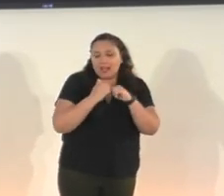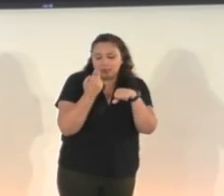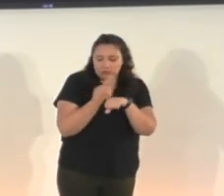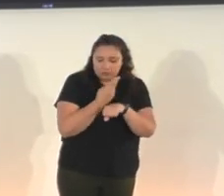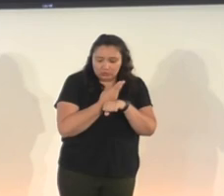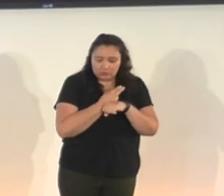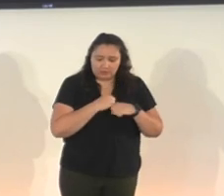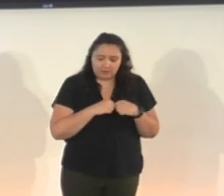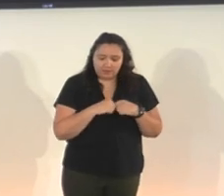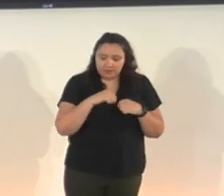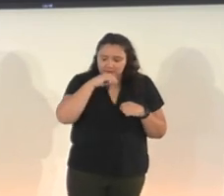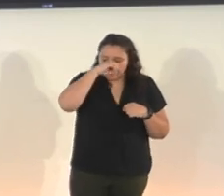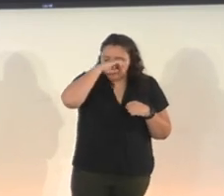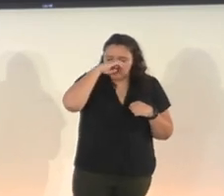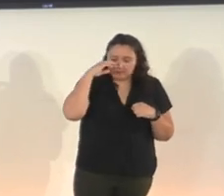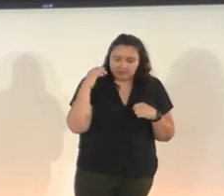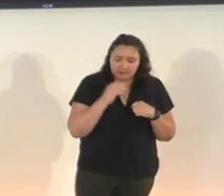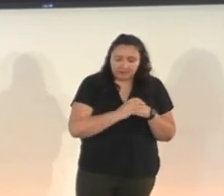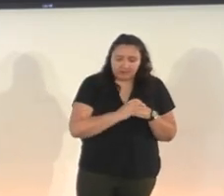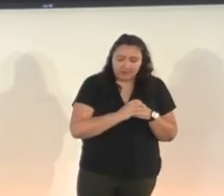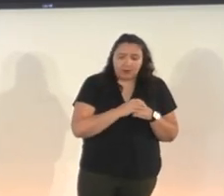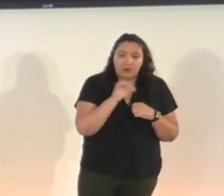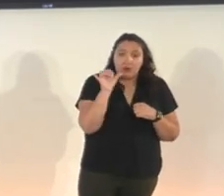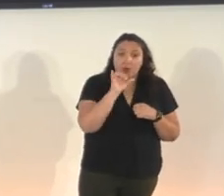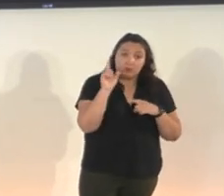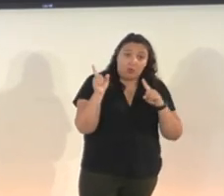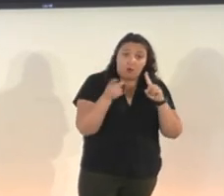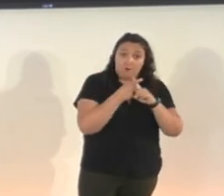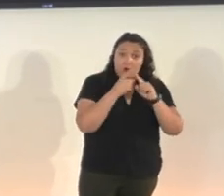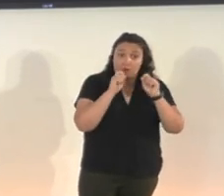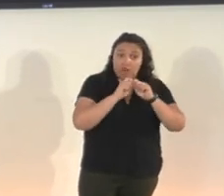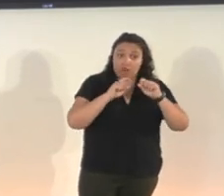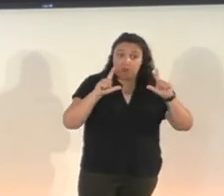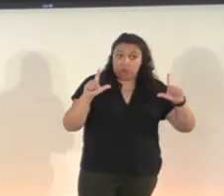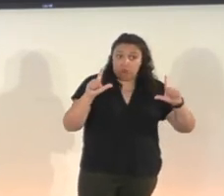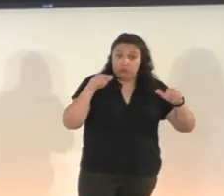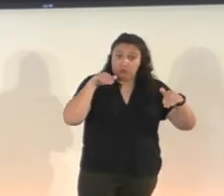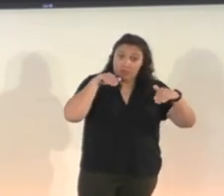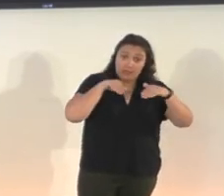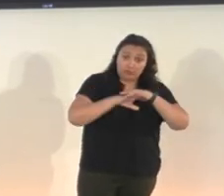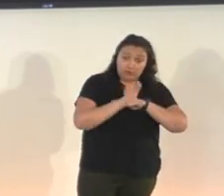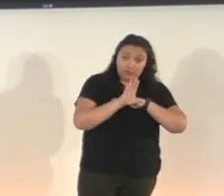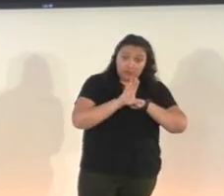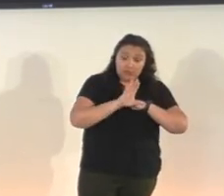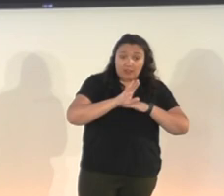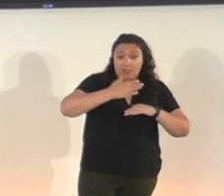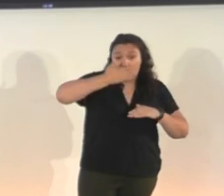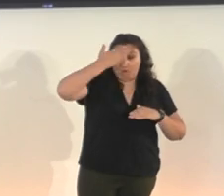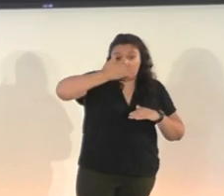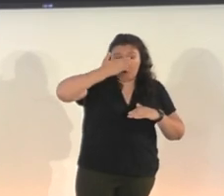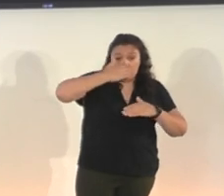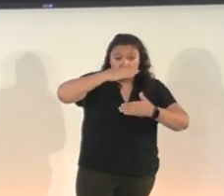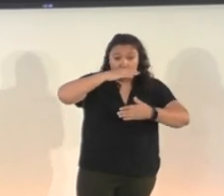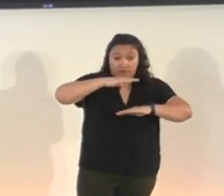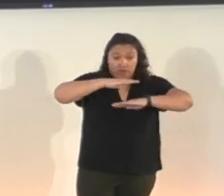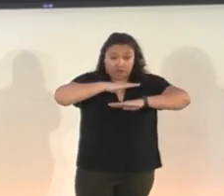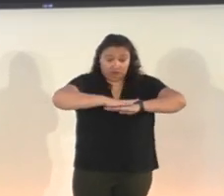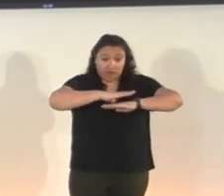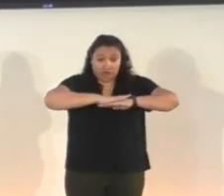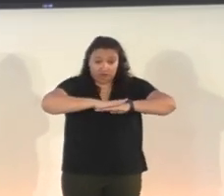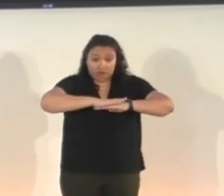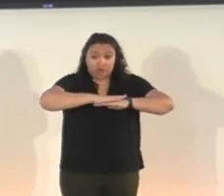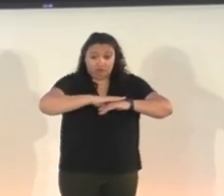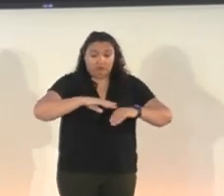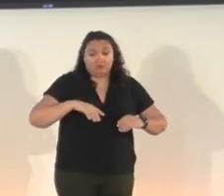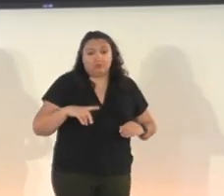available in the first scene you enter into in the game on the desk directly in front of the player, and additionally,